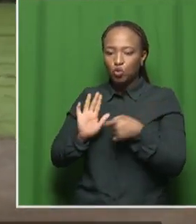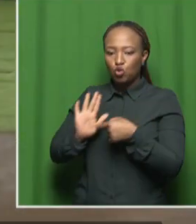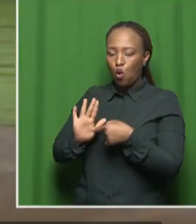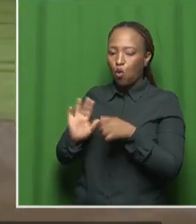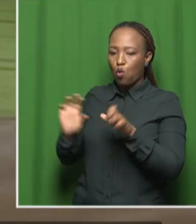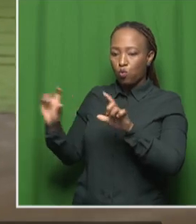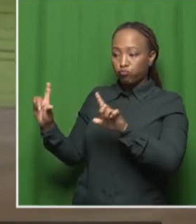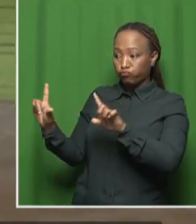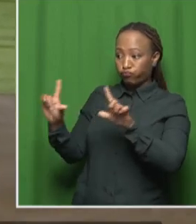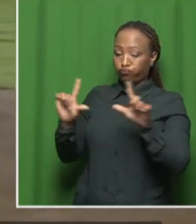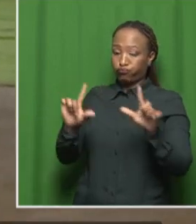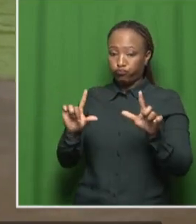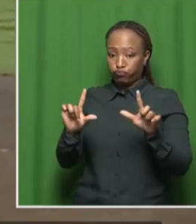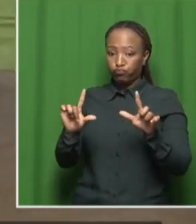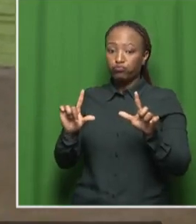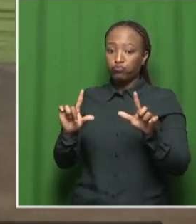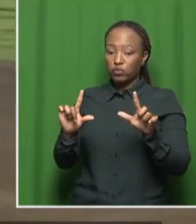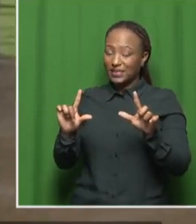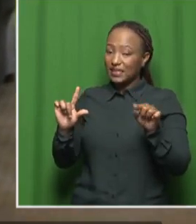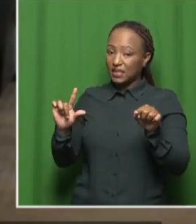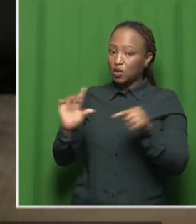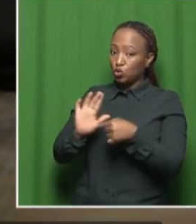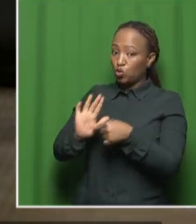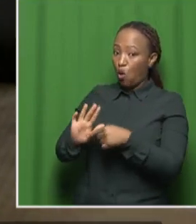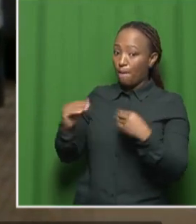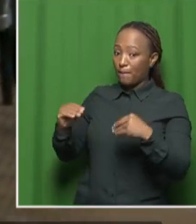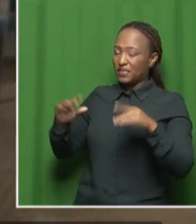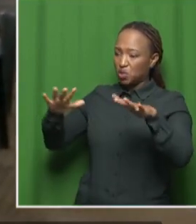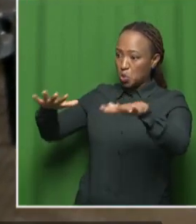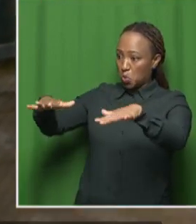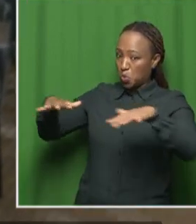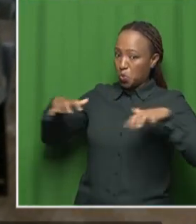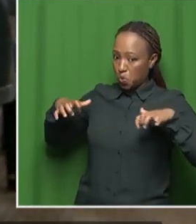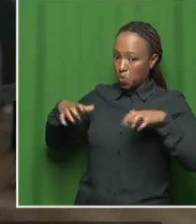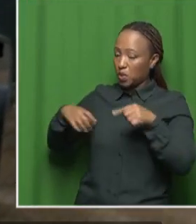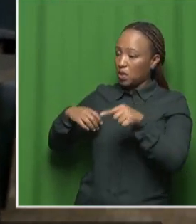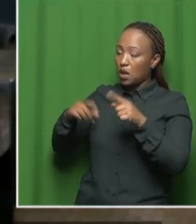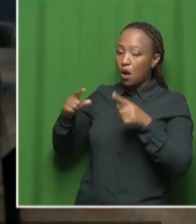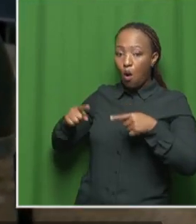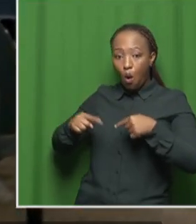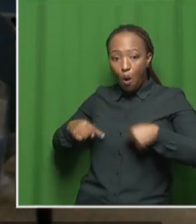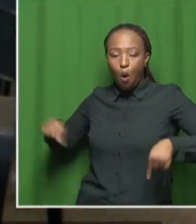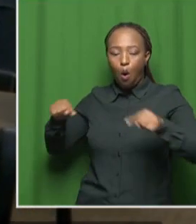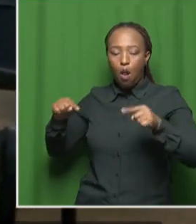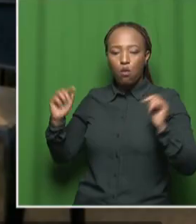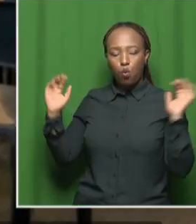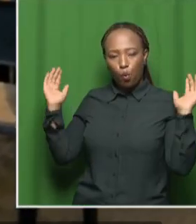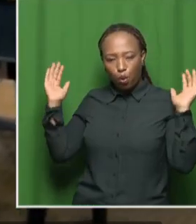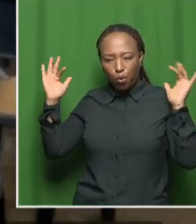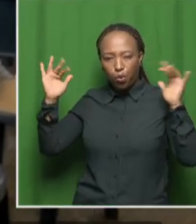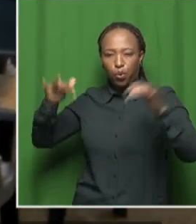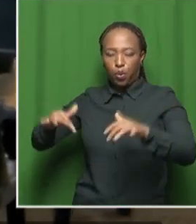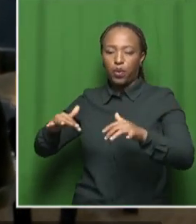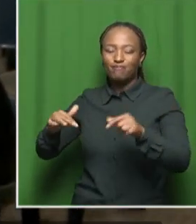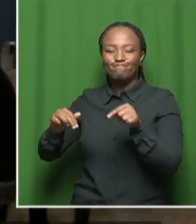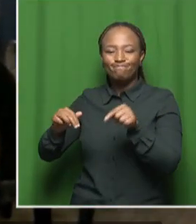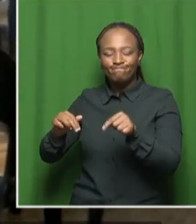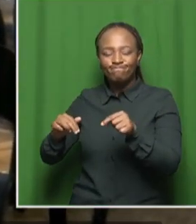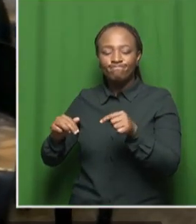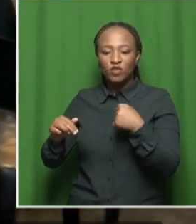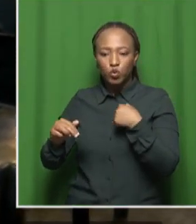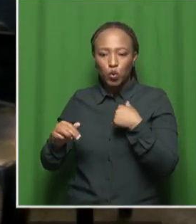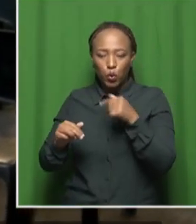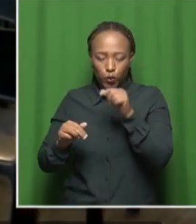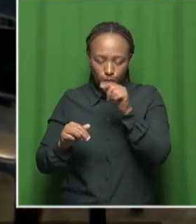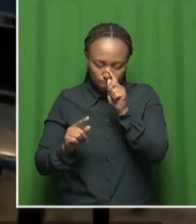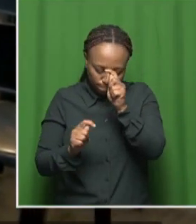how busy it's going to be here. All of us are going to be gathered here to pay our last respects to